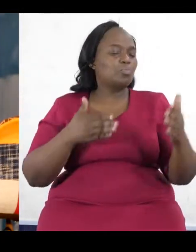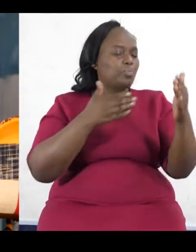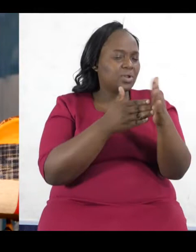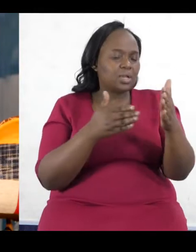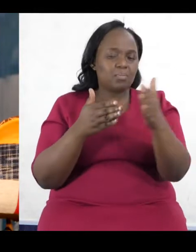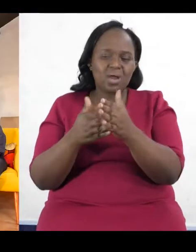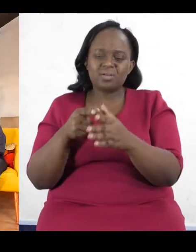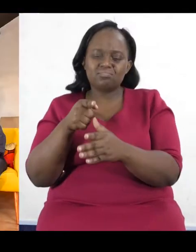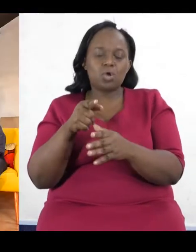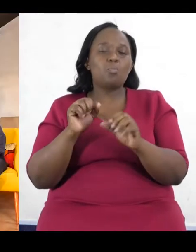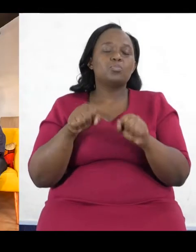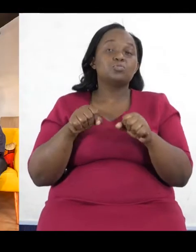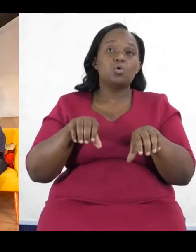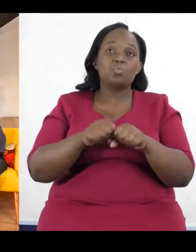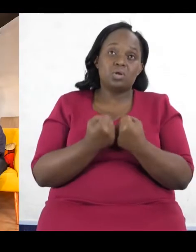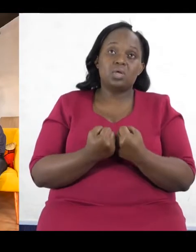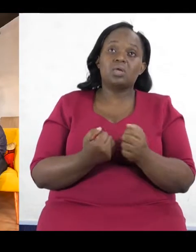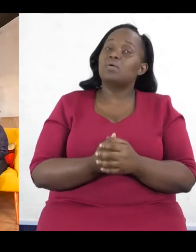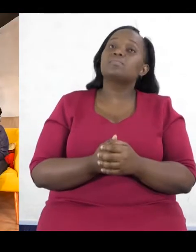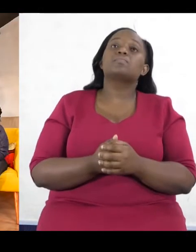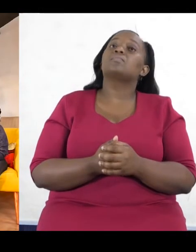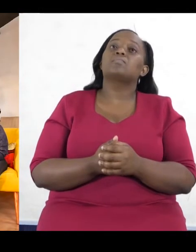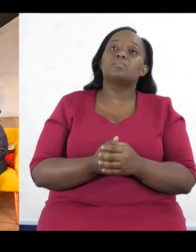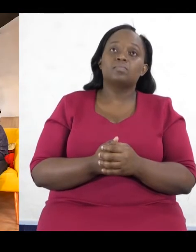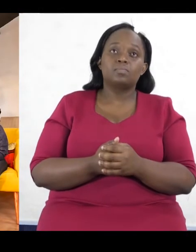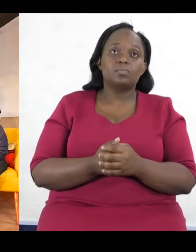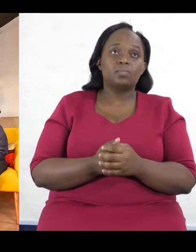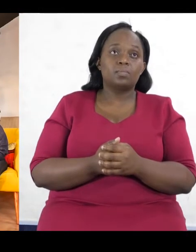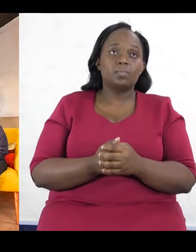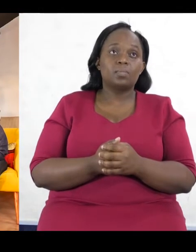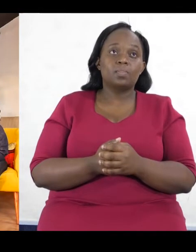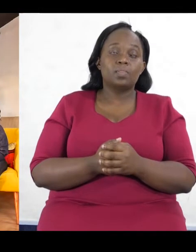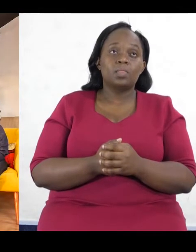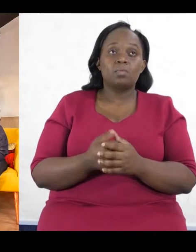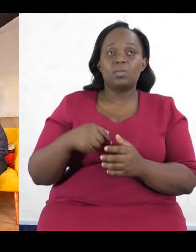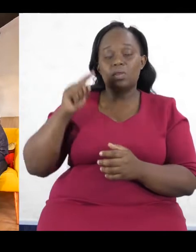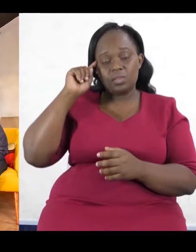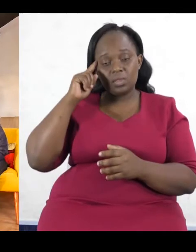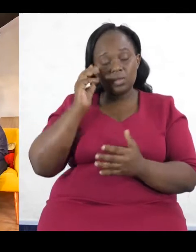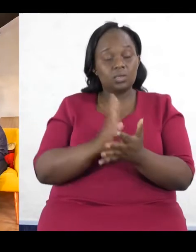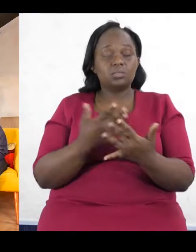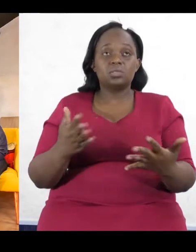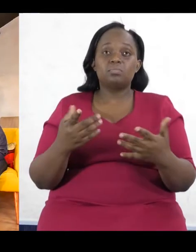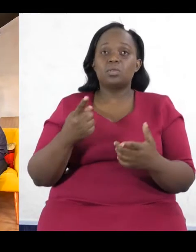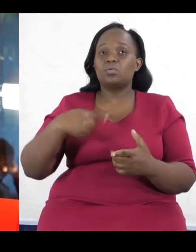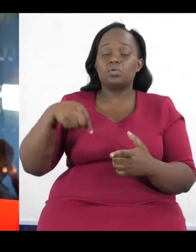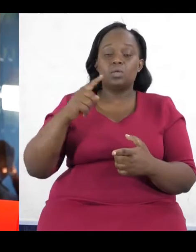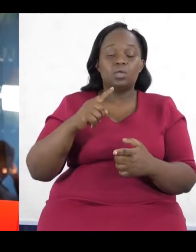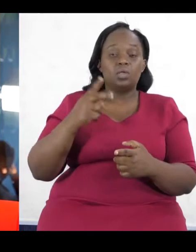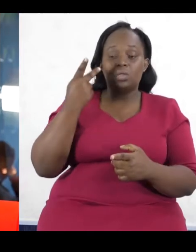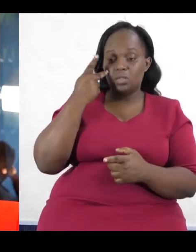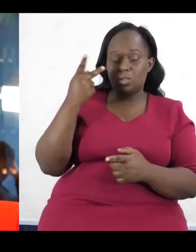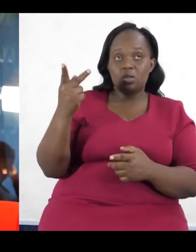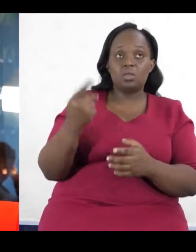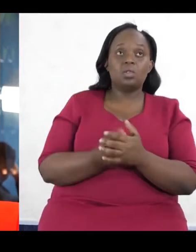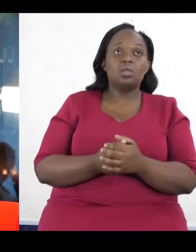big, big deal. Yeah, yeah. And I think something that we were trying to look at before this was the Political Parties Act and what it says